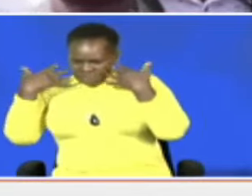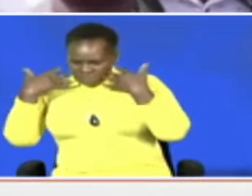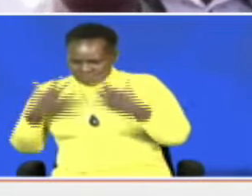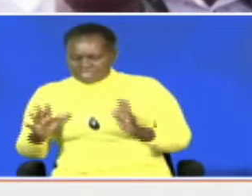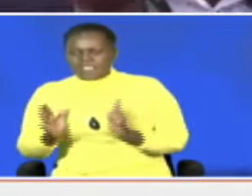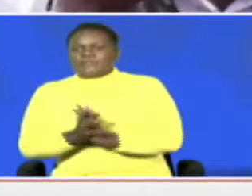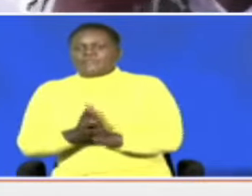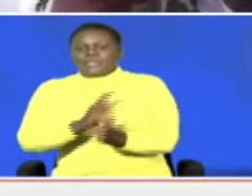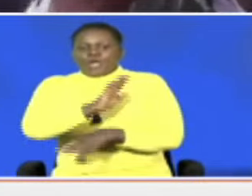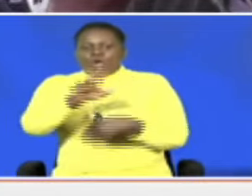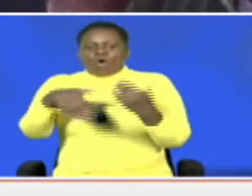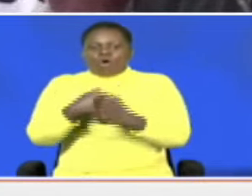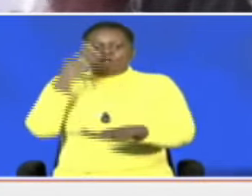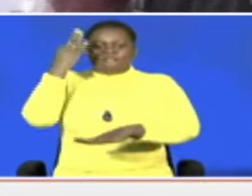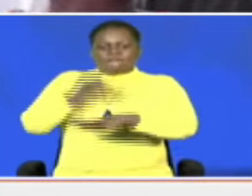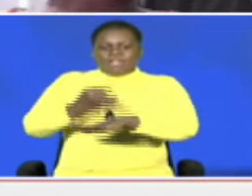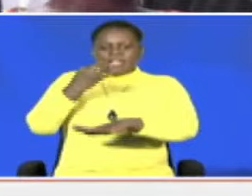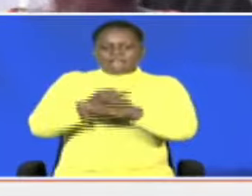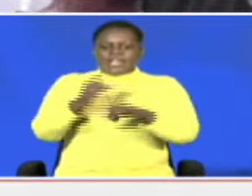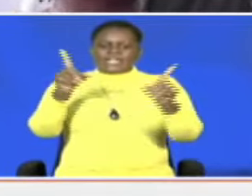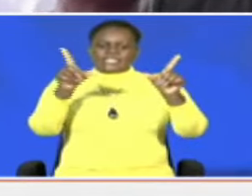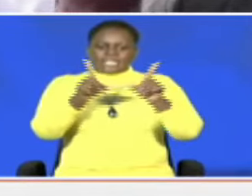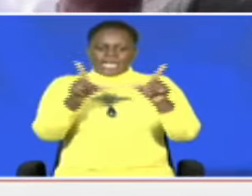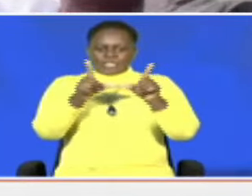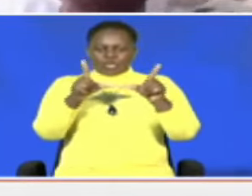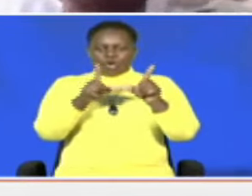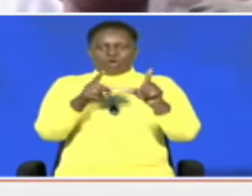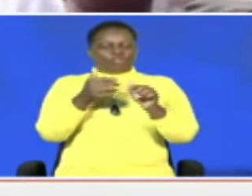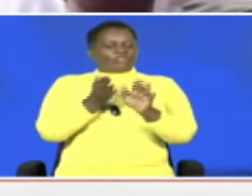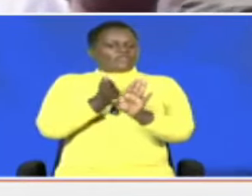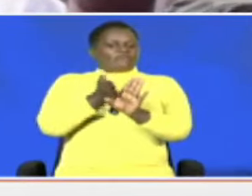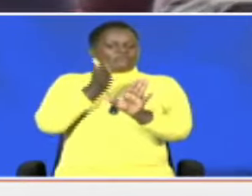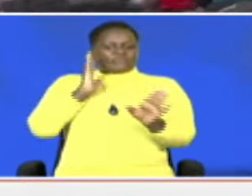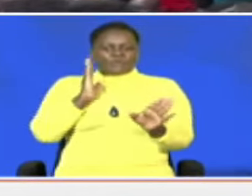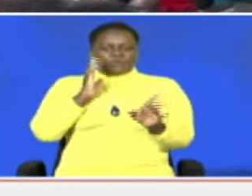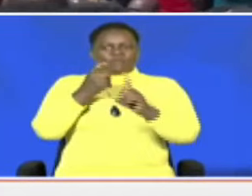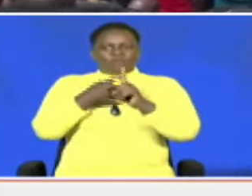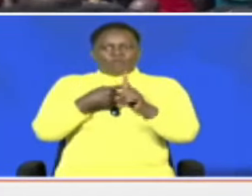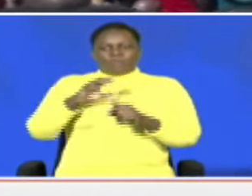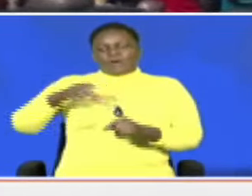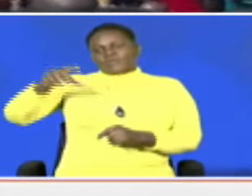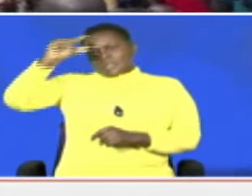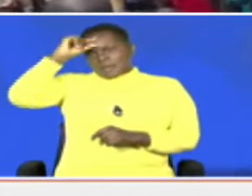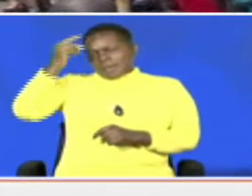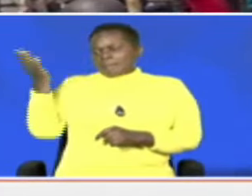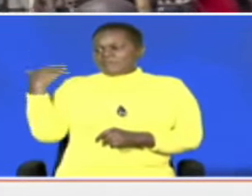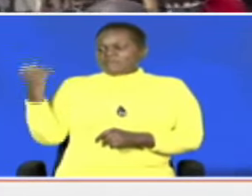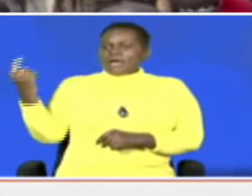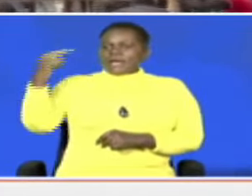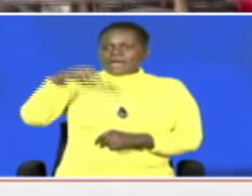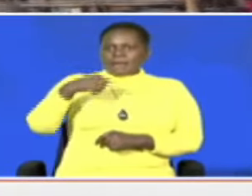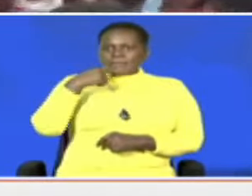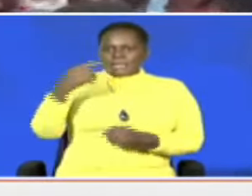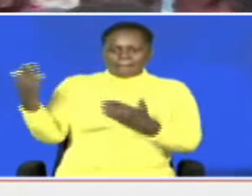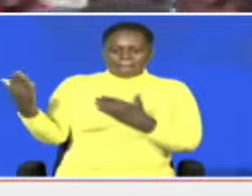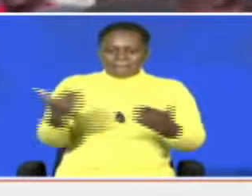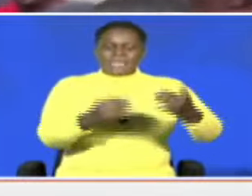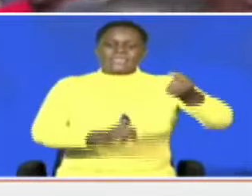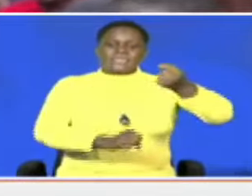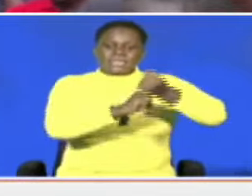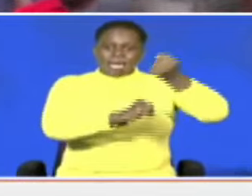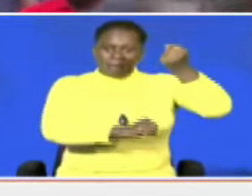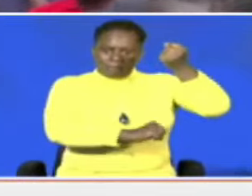All fake titles are revoked by the county government of nairobi. Last time nilikuja nika zema naleta msaada